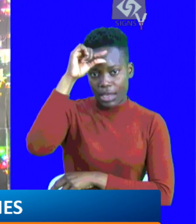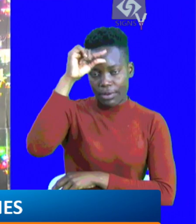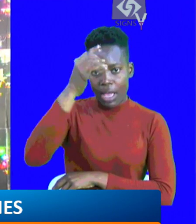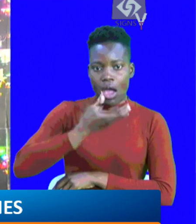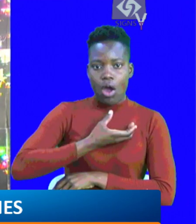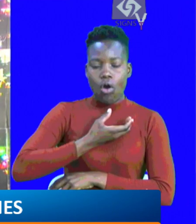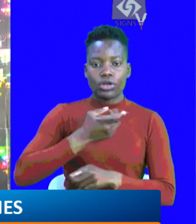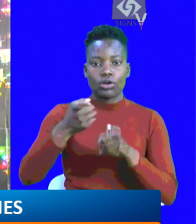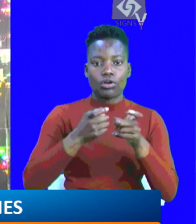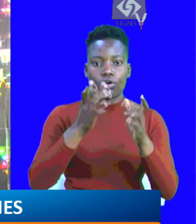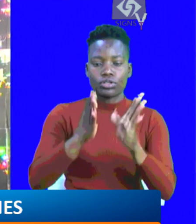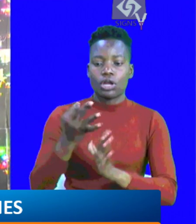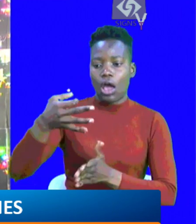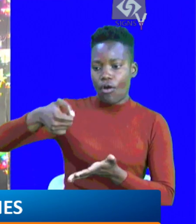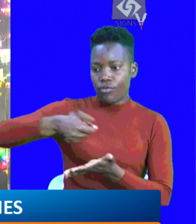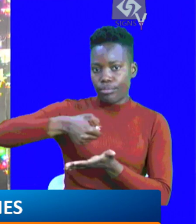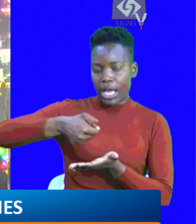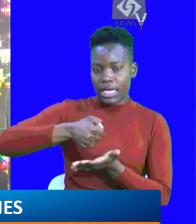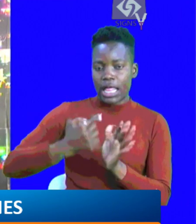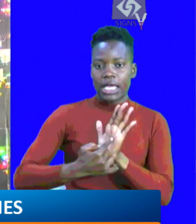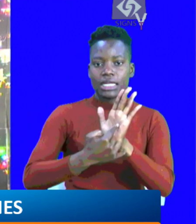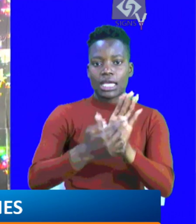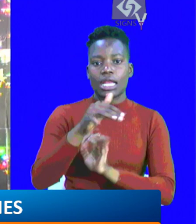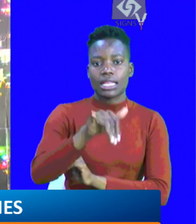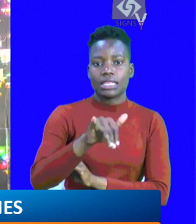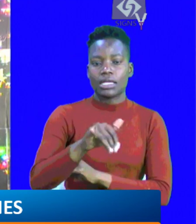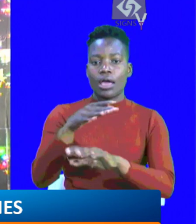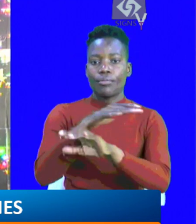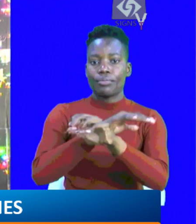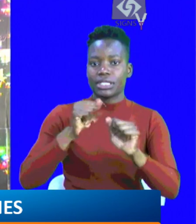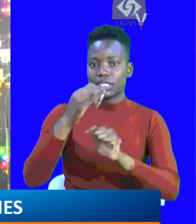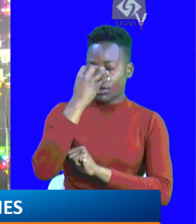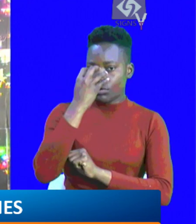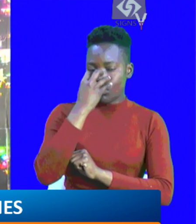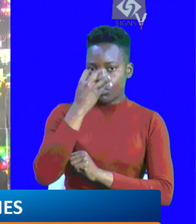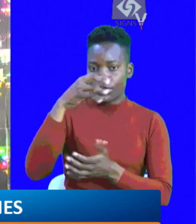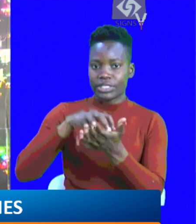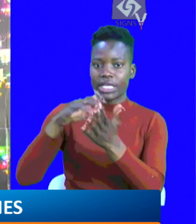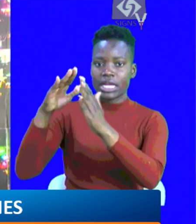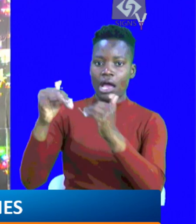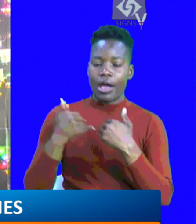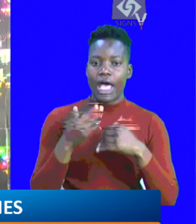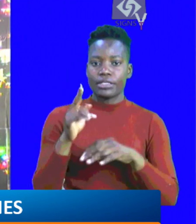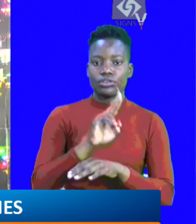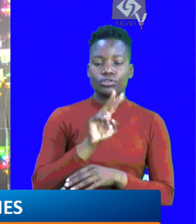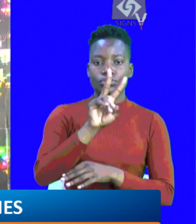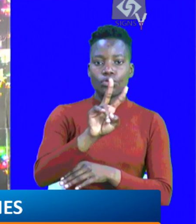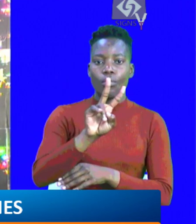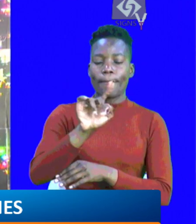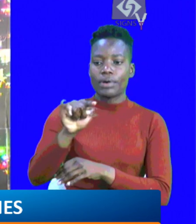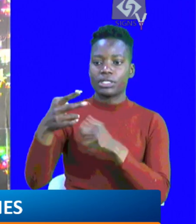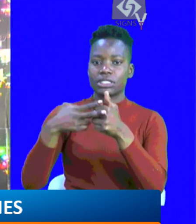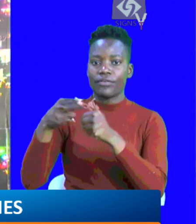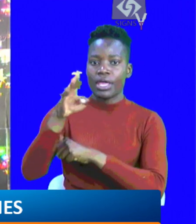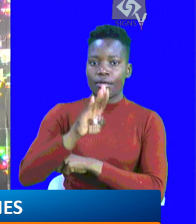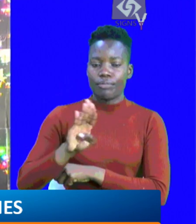the government's own controller of budget, indicating that President Ruto's state house has spent $2